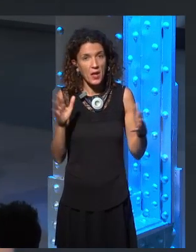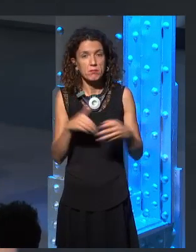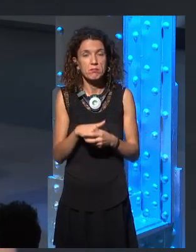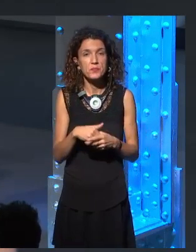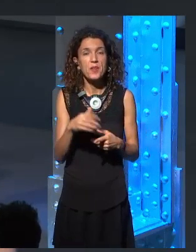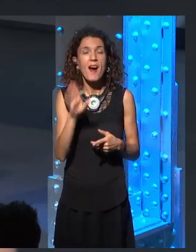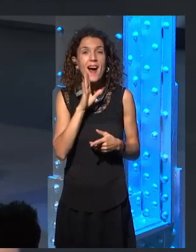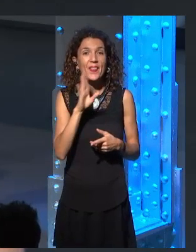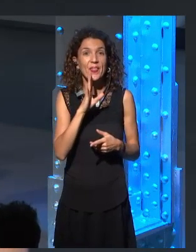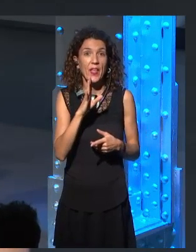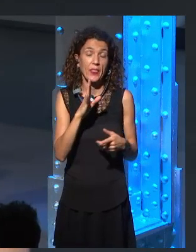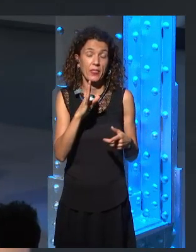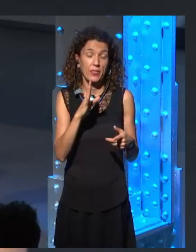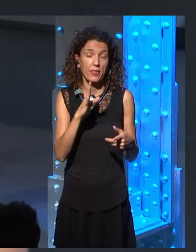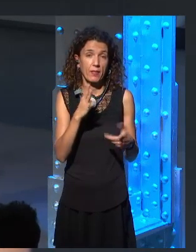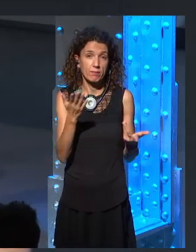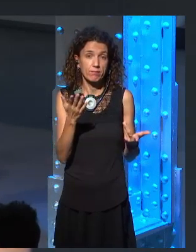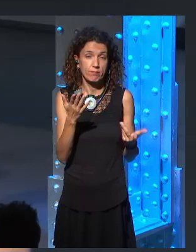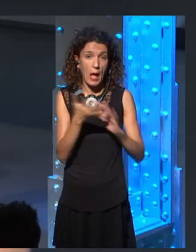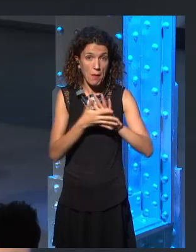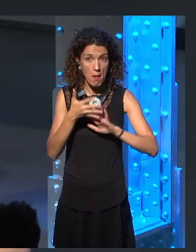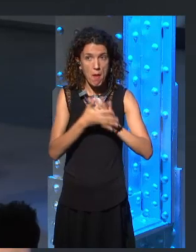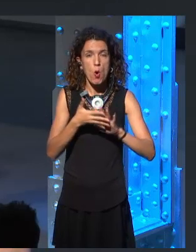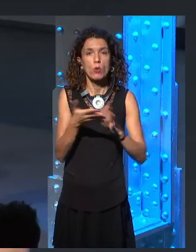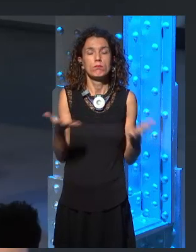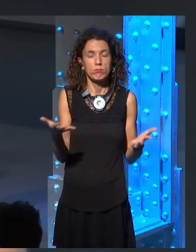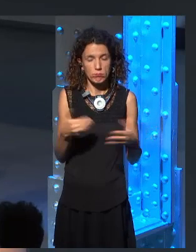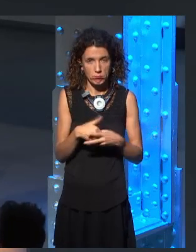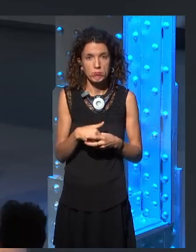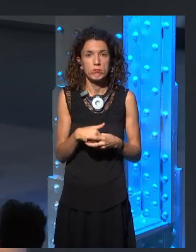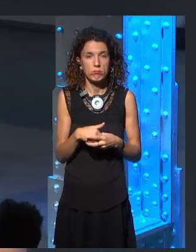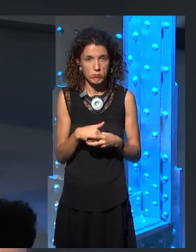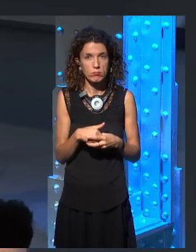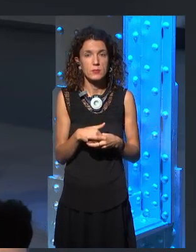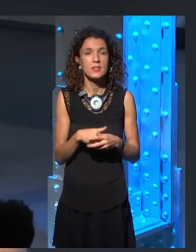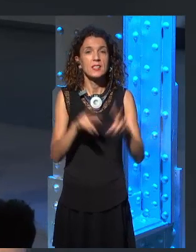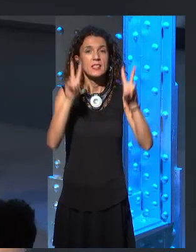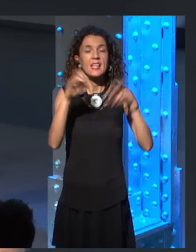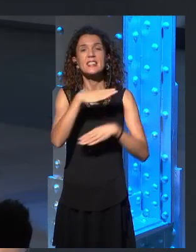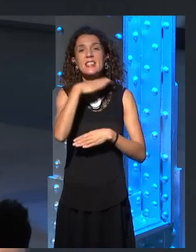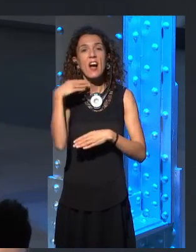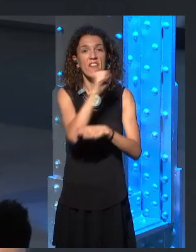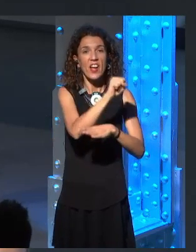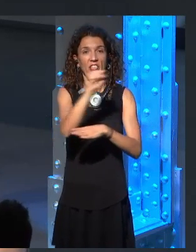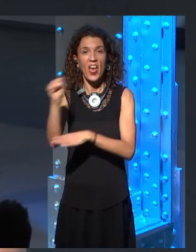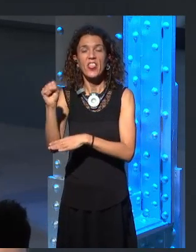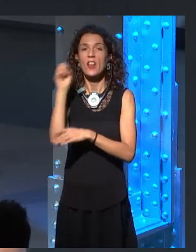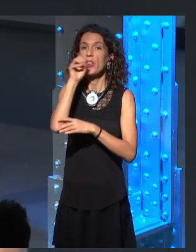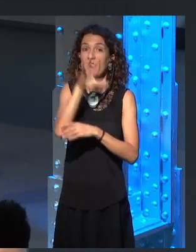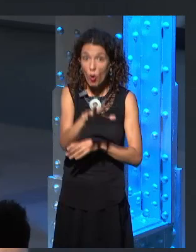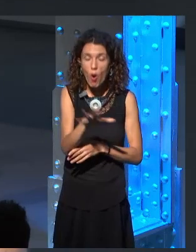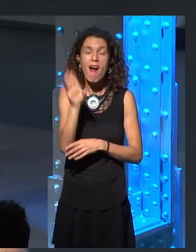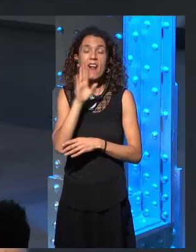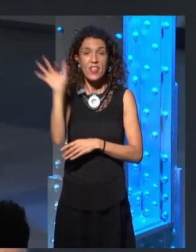theory, per se, but the, you know, who the, uh, the three heads of the dragon are. I think those will be the same on, uh,